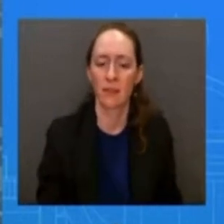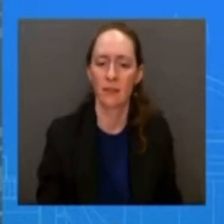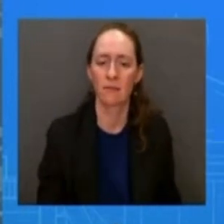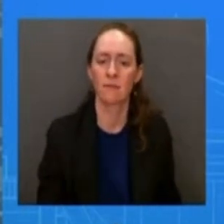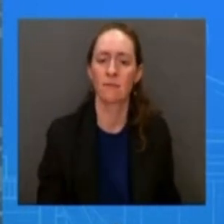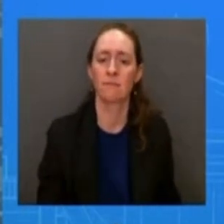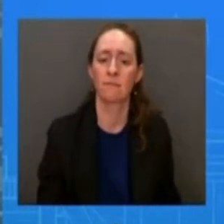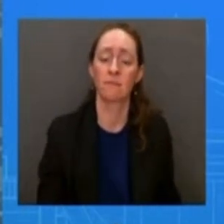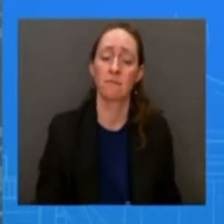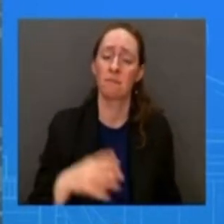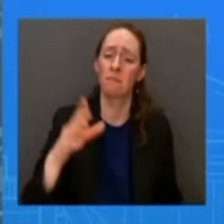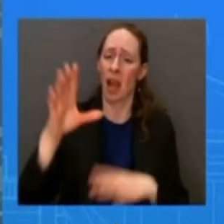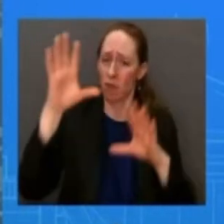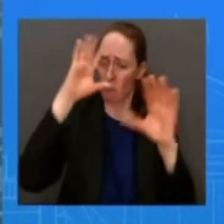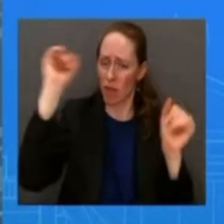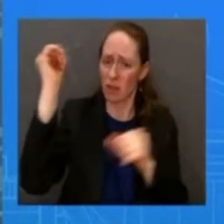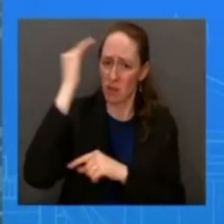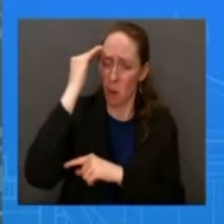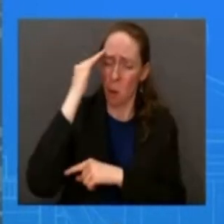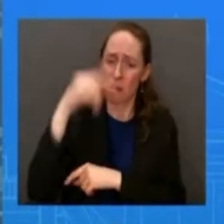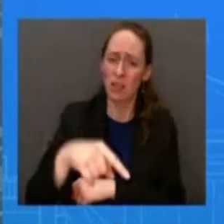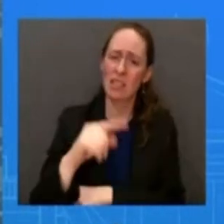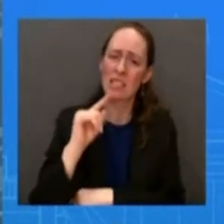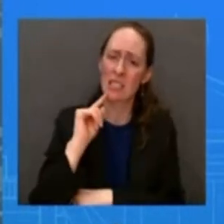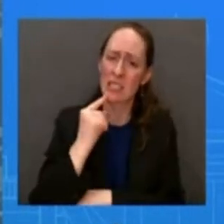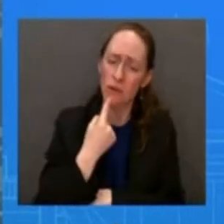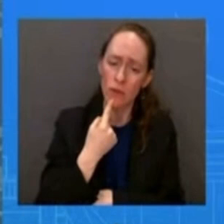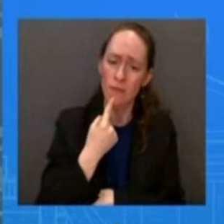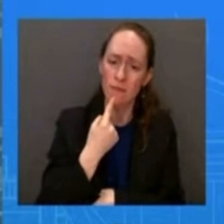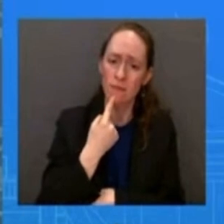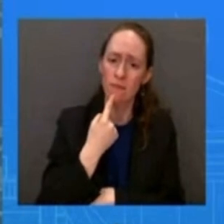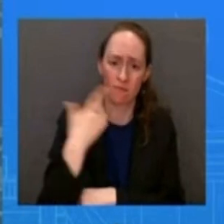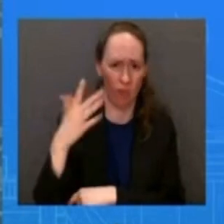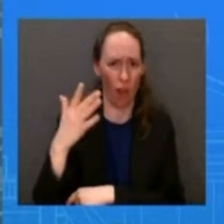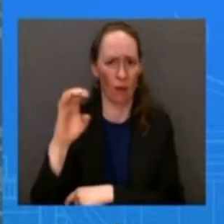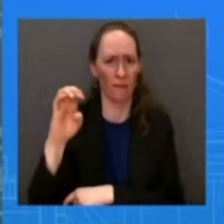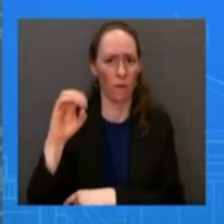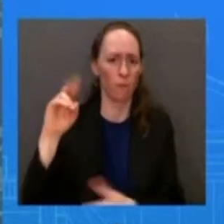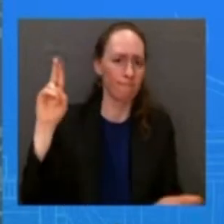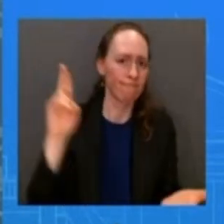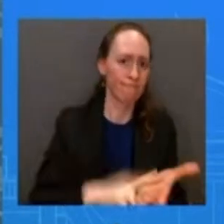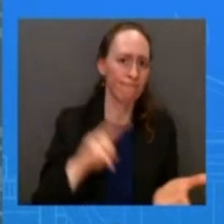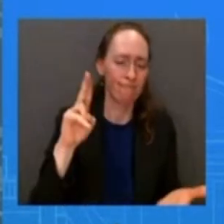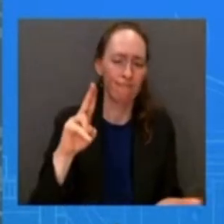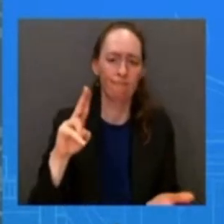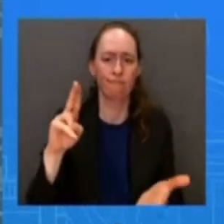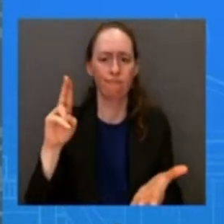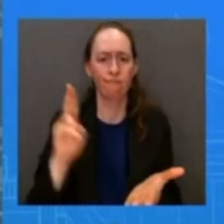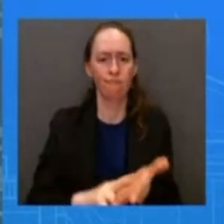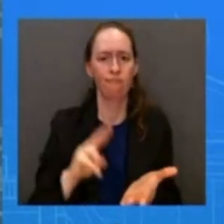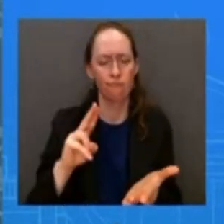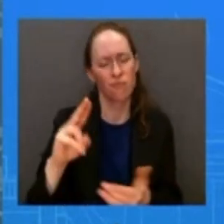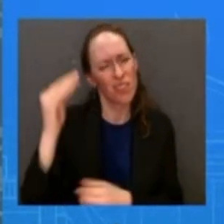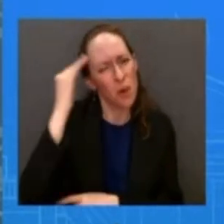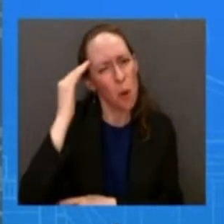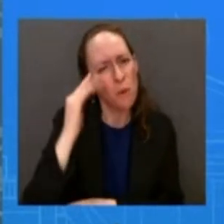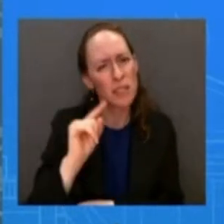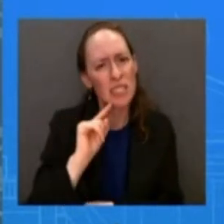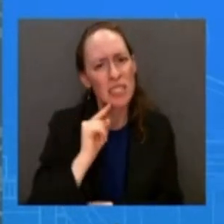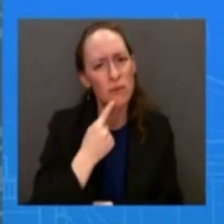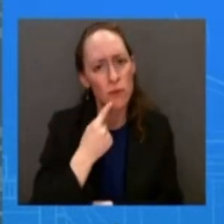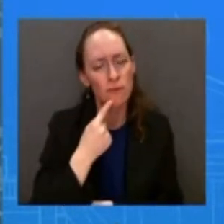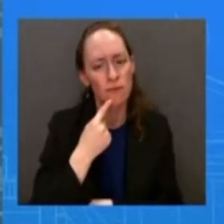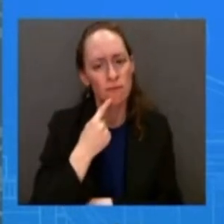seriously that's why he took executive action this is somebody who takes it very seriously that's why he was able to sign a bipartisan uh piece of legislation